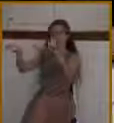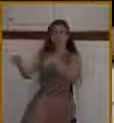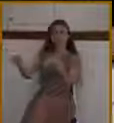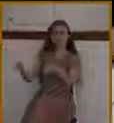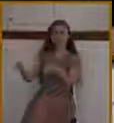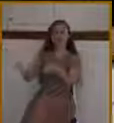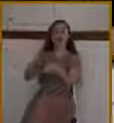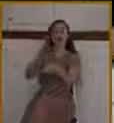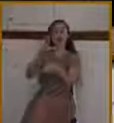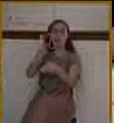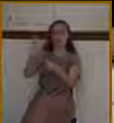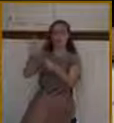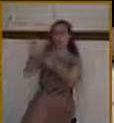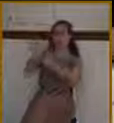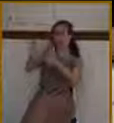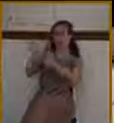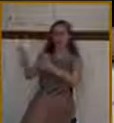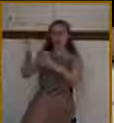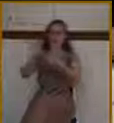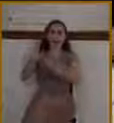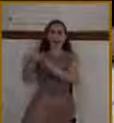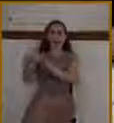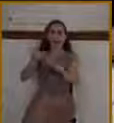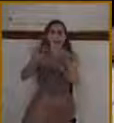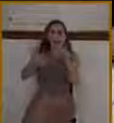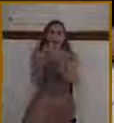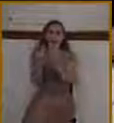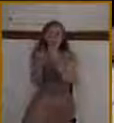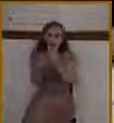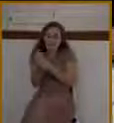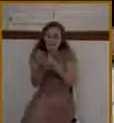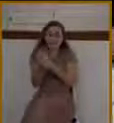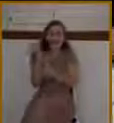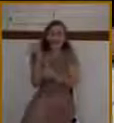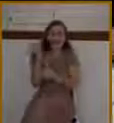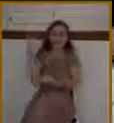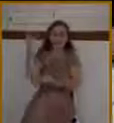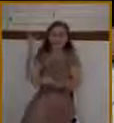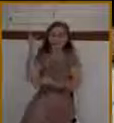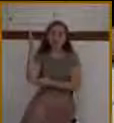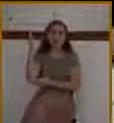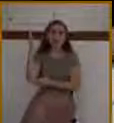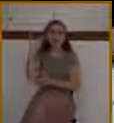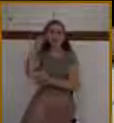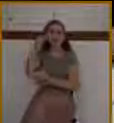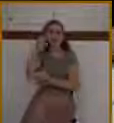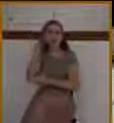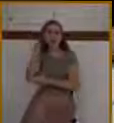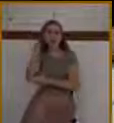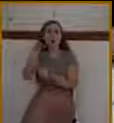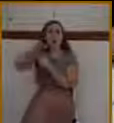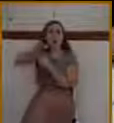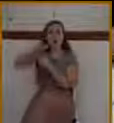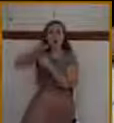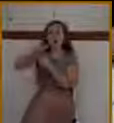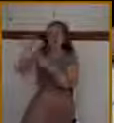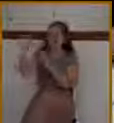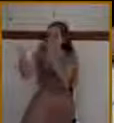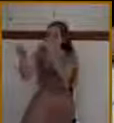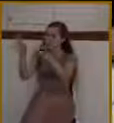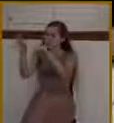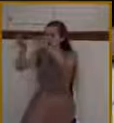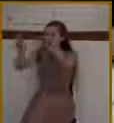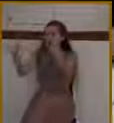this booth with all kind of branches and leaves, palm leaves. Why? Because all of that reminded them of the